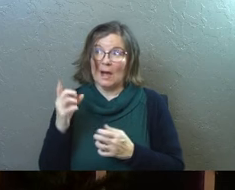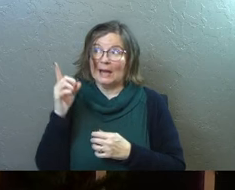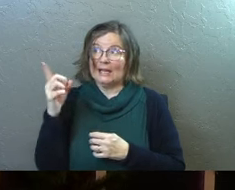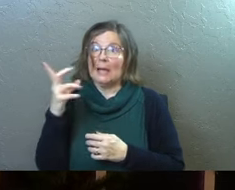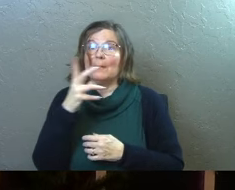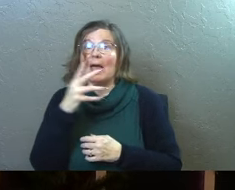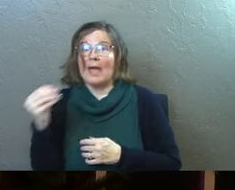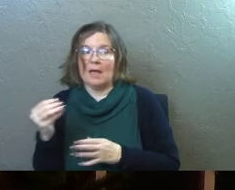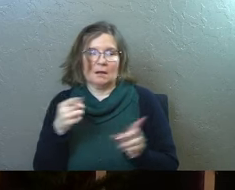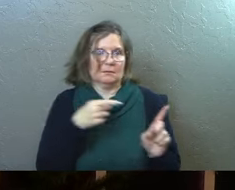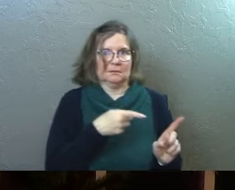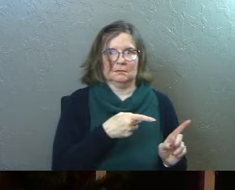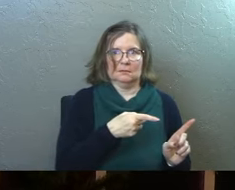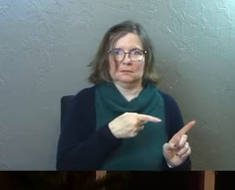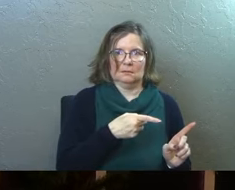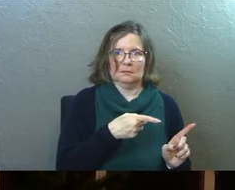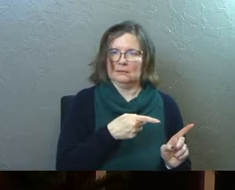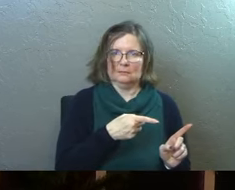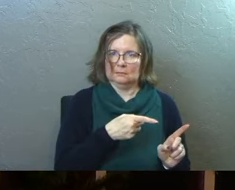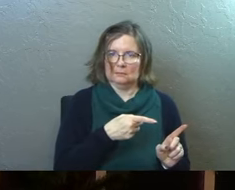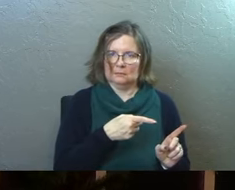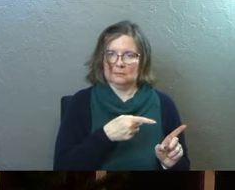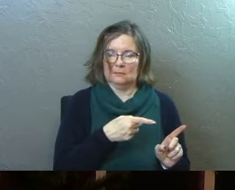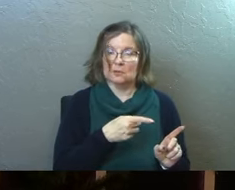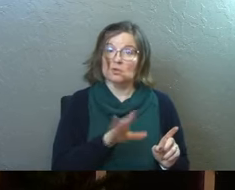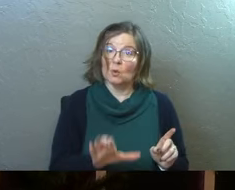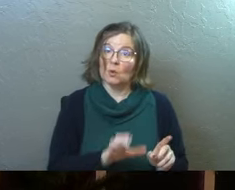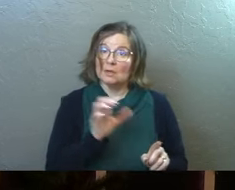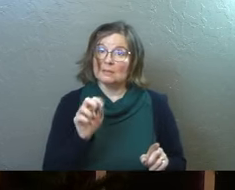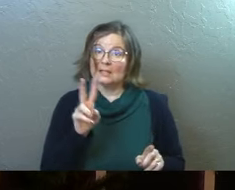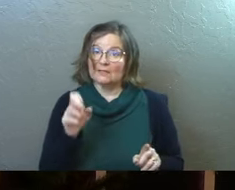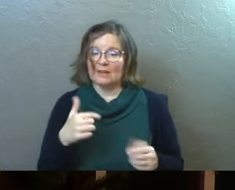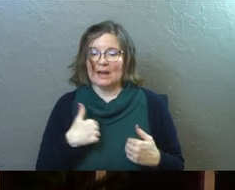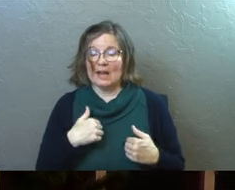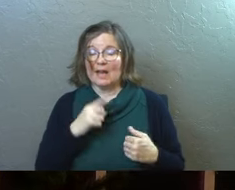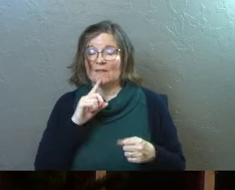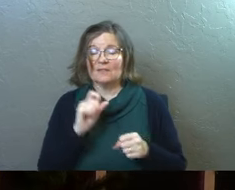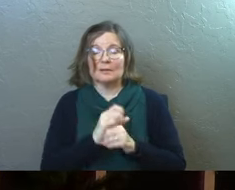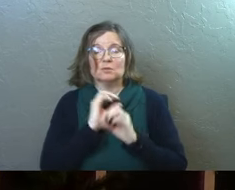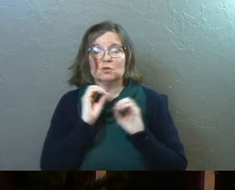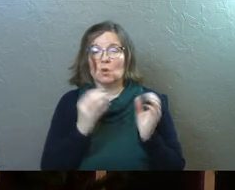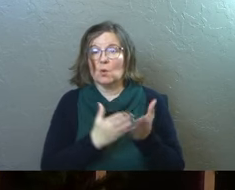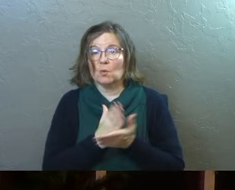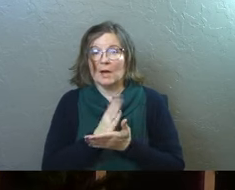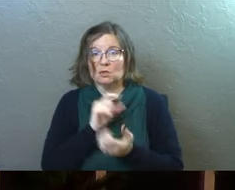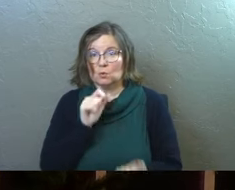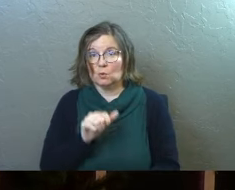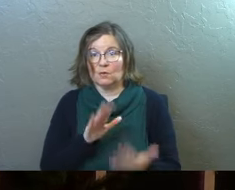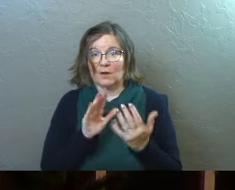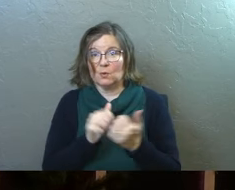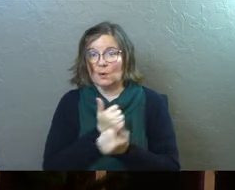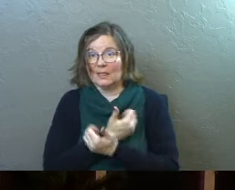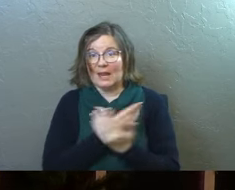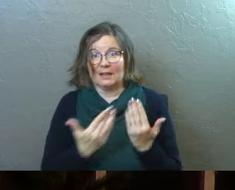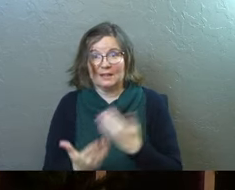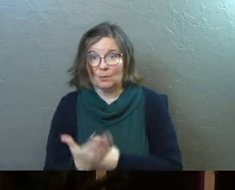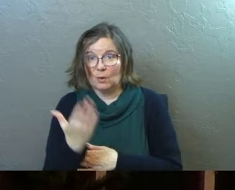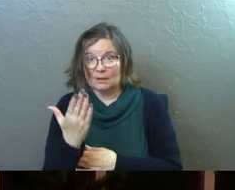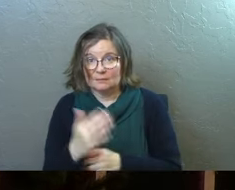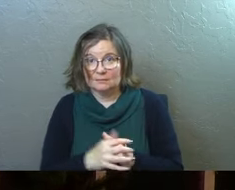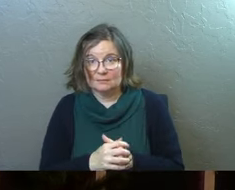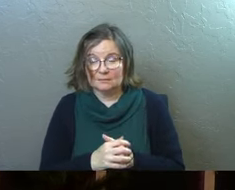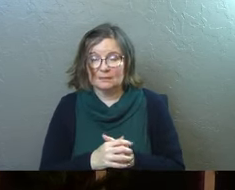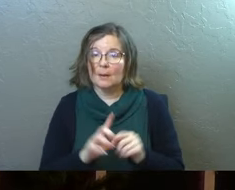him and so it's Christmas Eve. And I have absolutely no right to confront you with anything this morning,